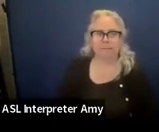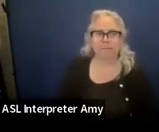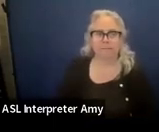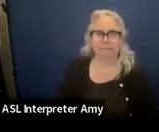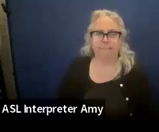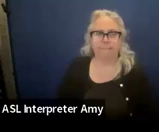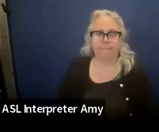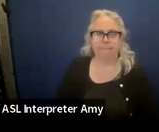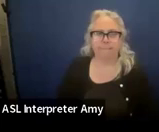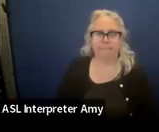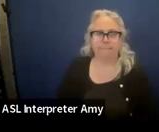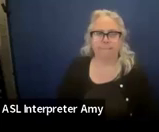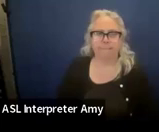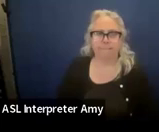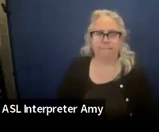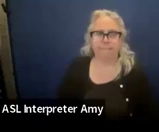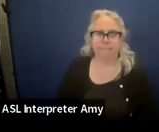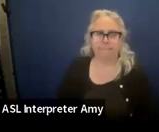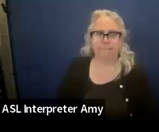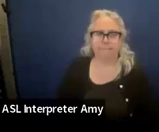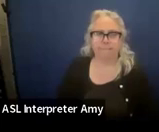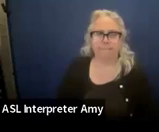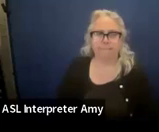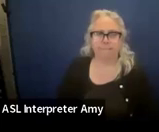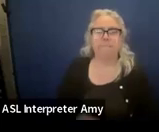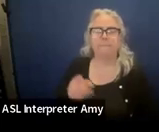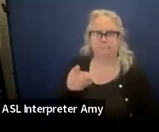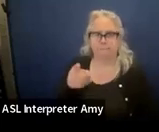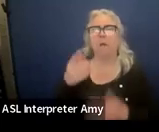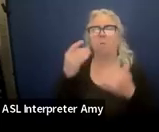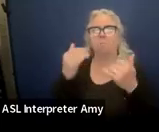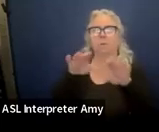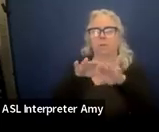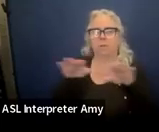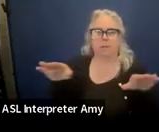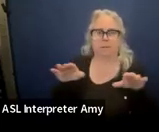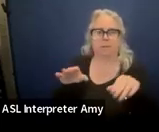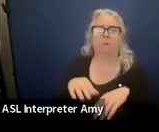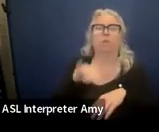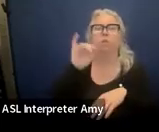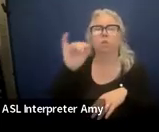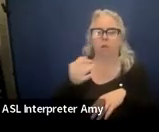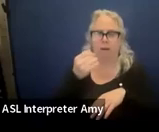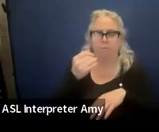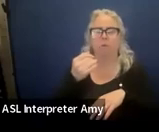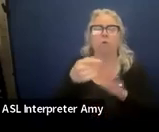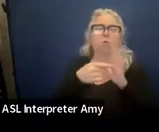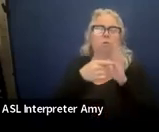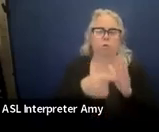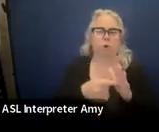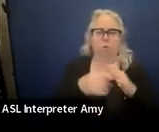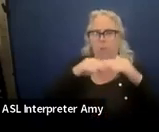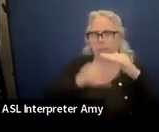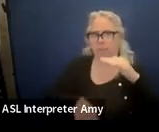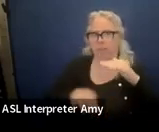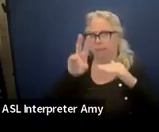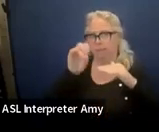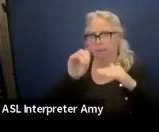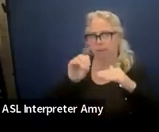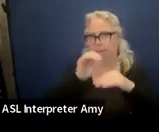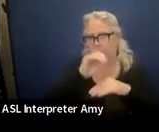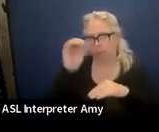Present level. Jennifer demonstrates the ability to rhyme less than 70% of the